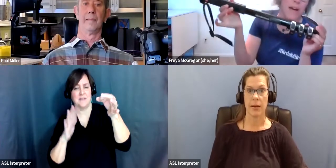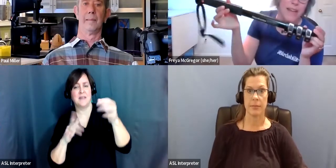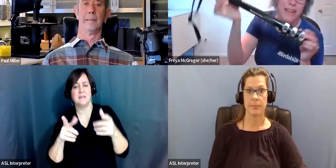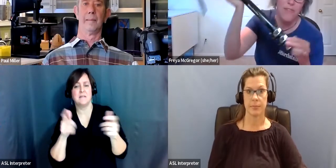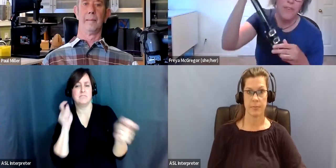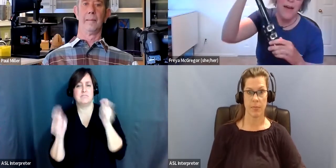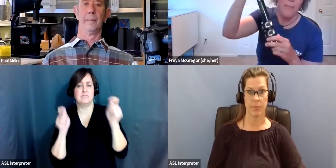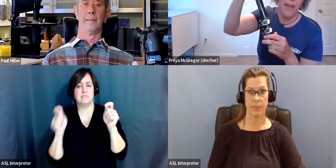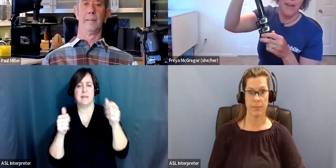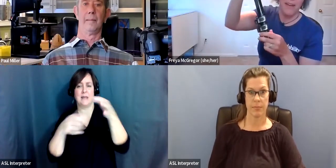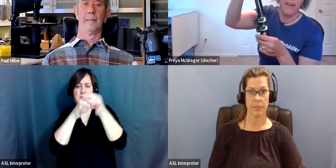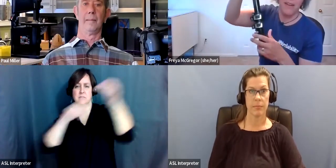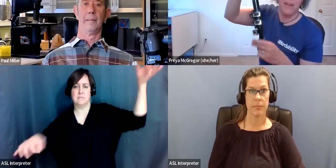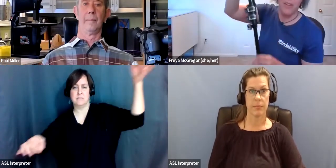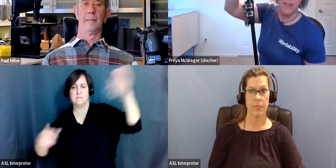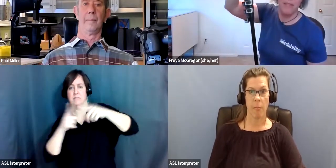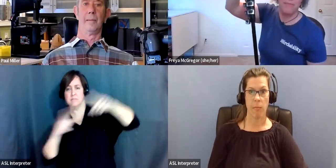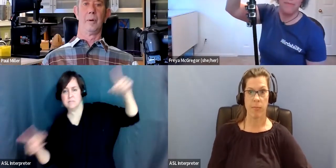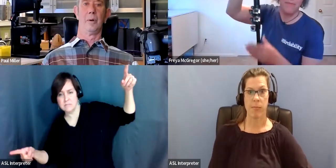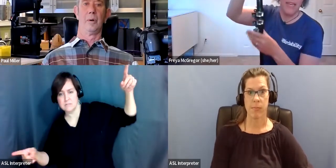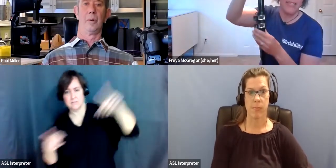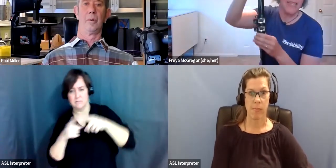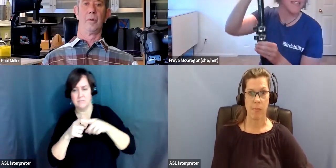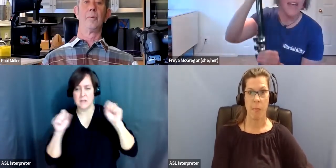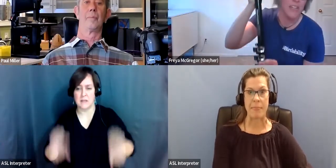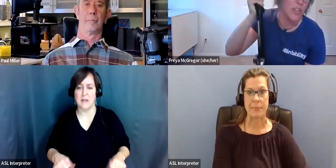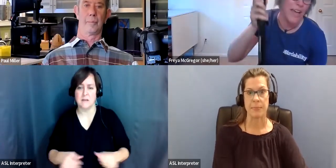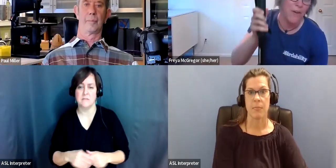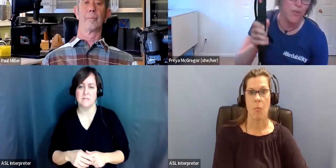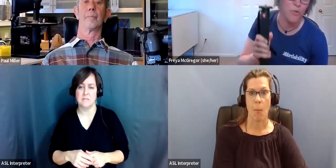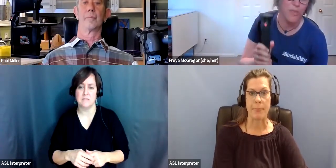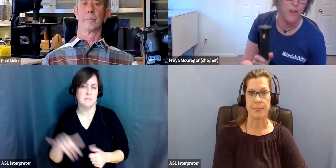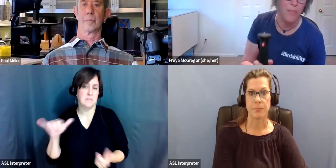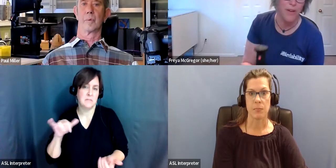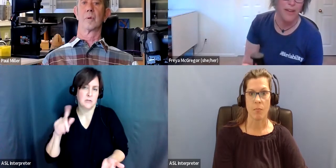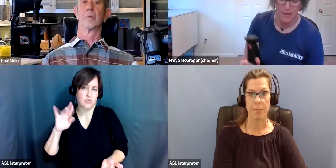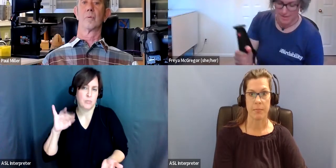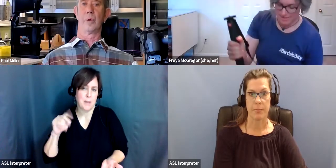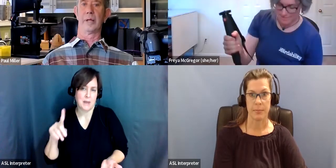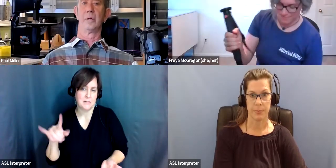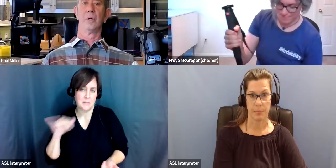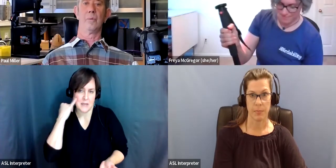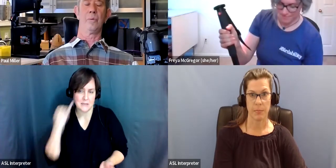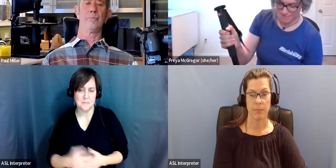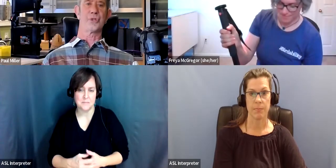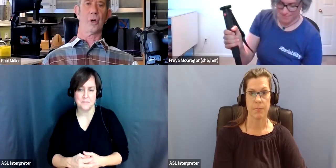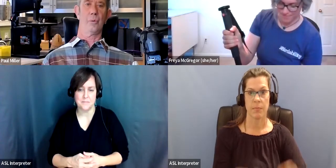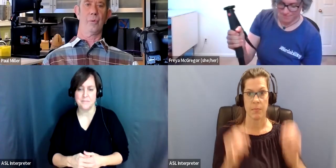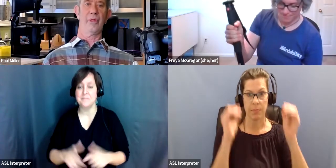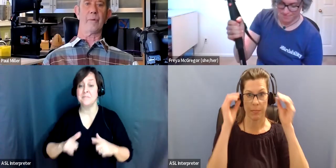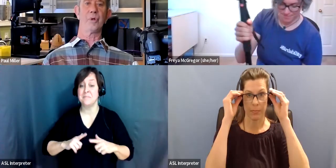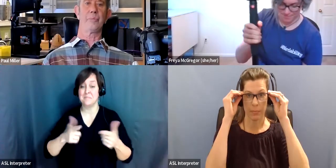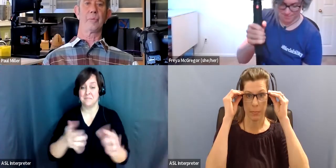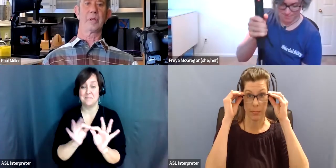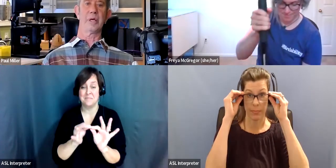this is mine and it's folded up, but you can extend it like, like how you would with a tripod. Right. Right. So,